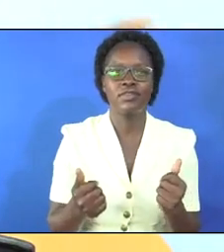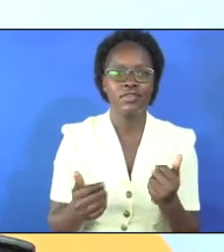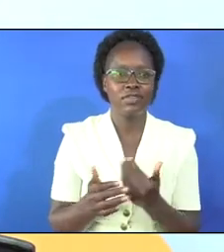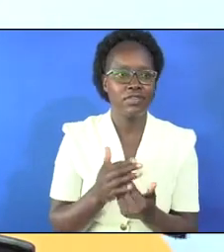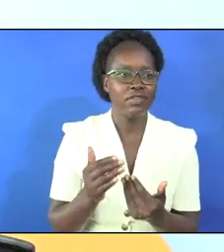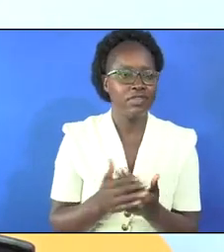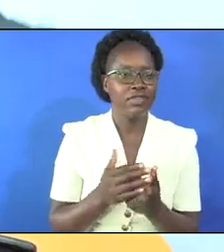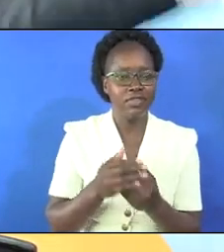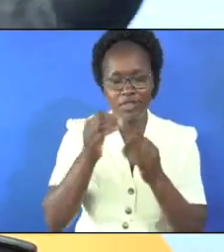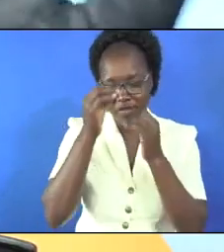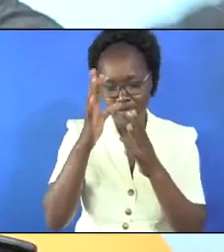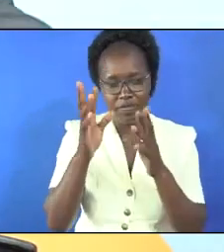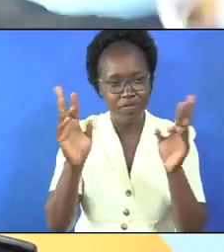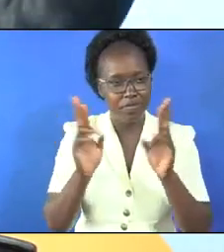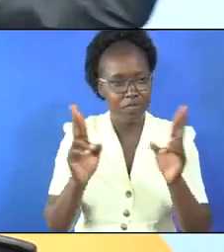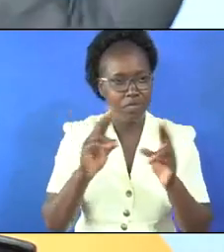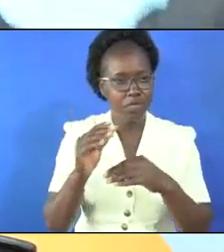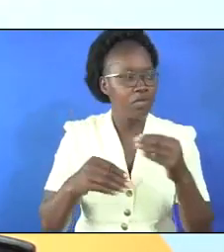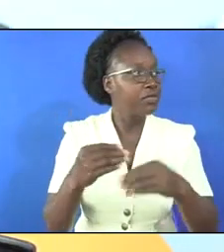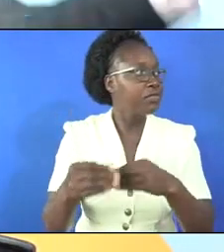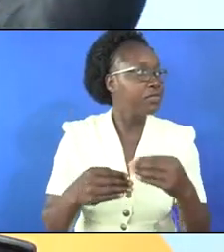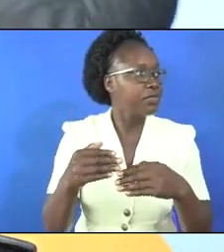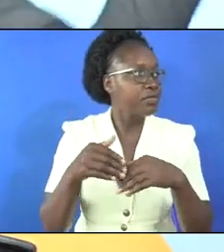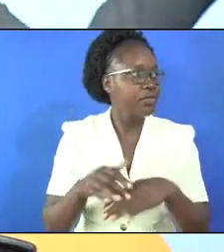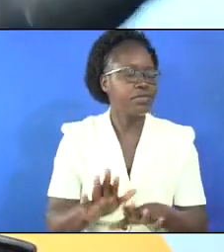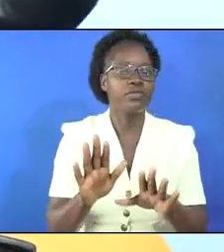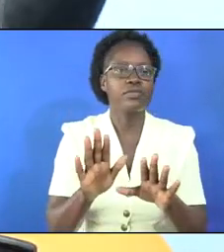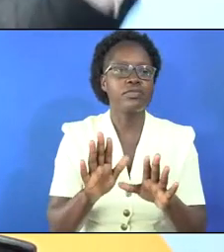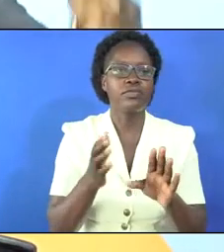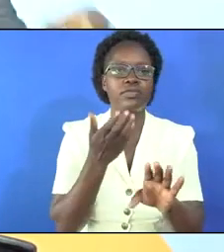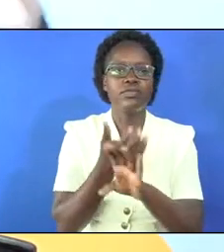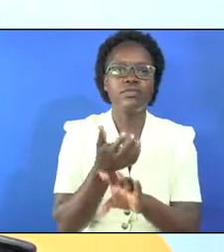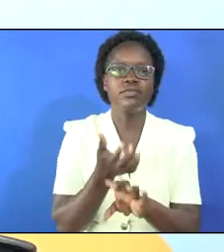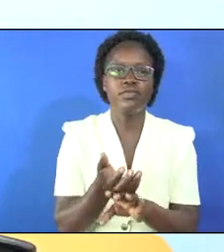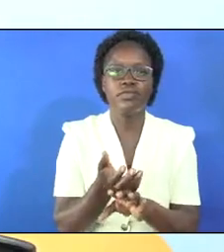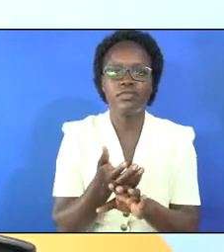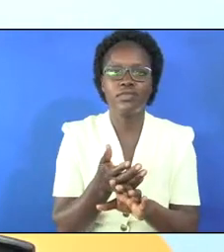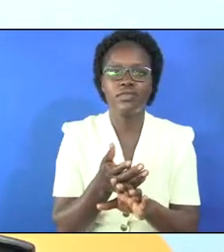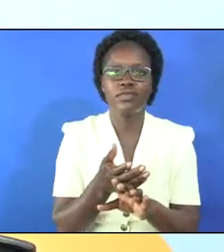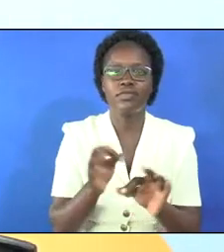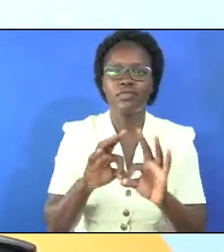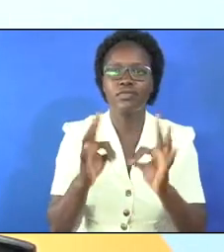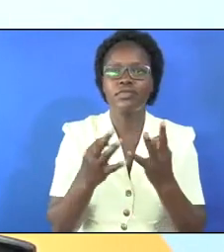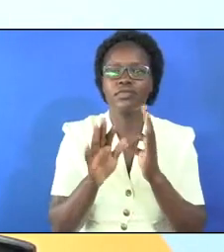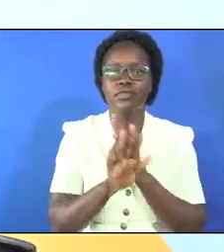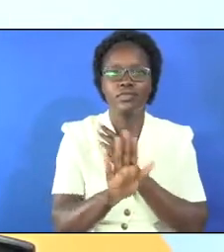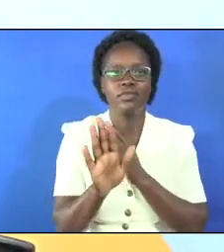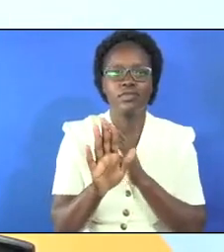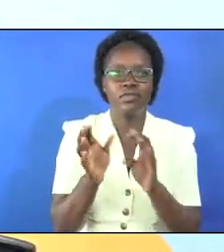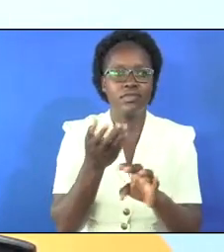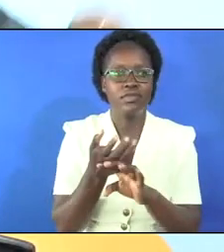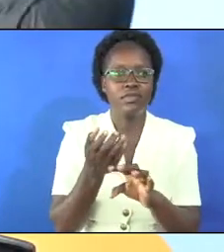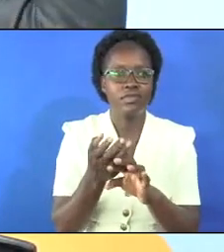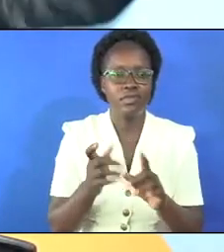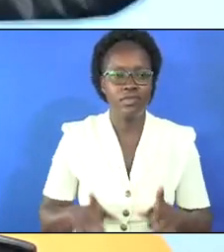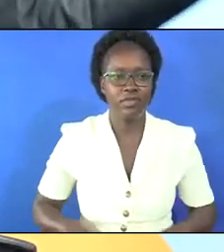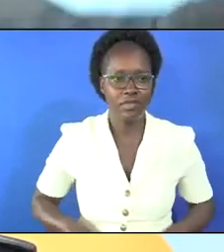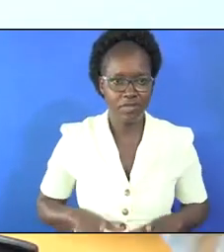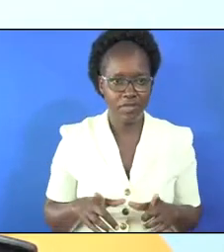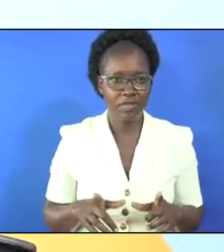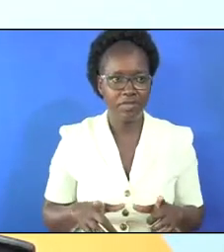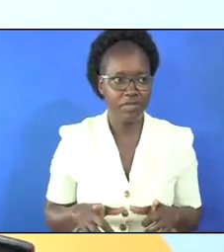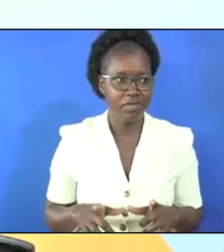caring god is willing to roll away stones in your family stones in your life